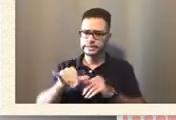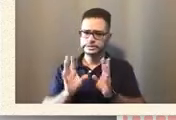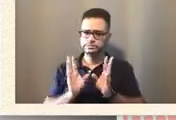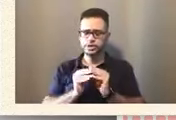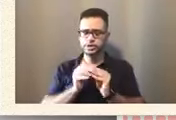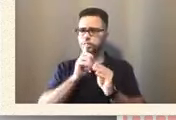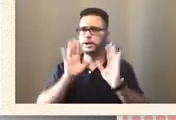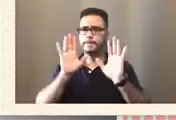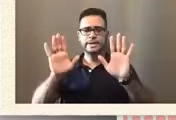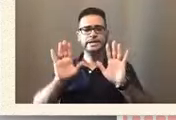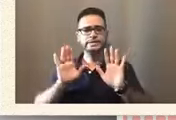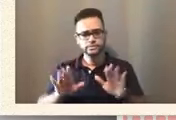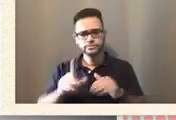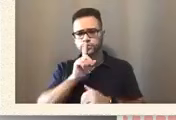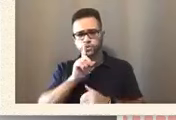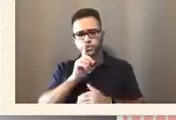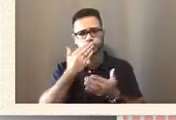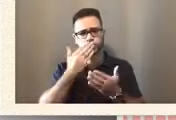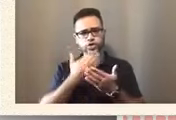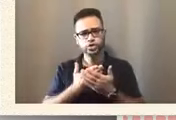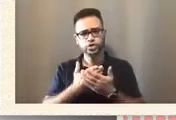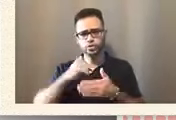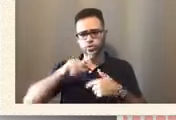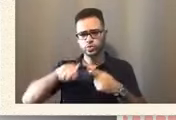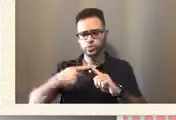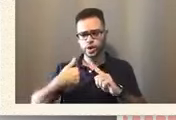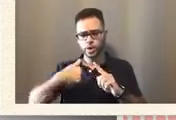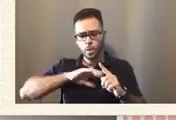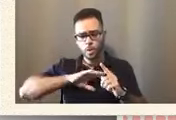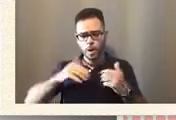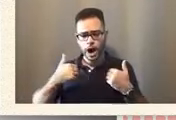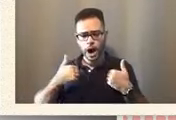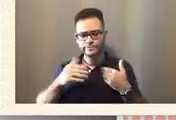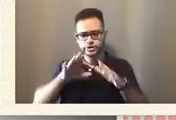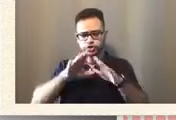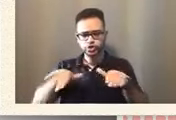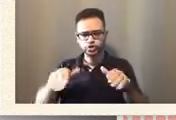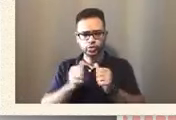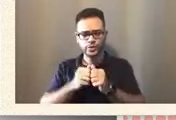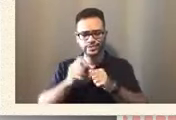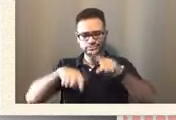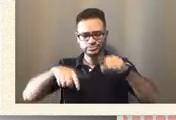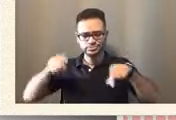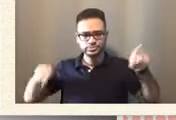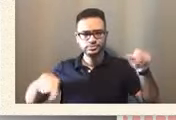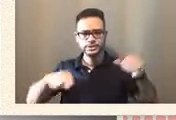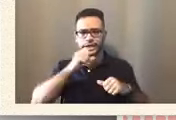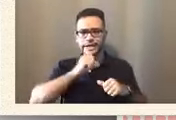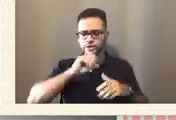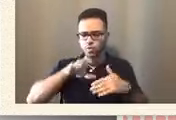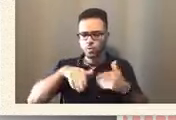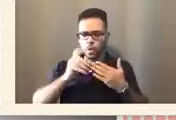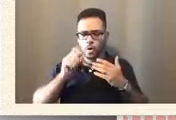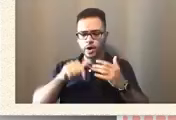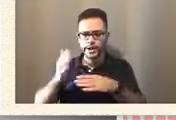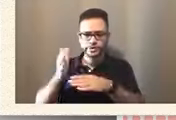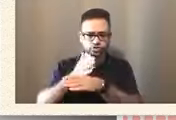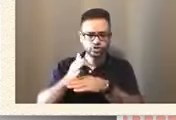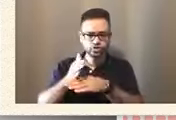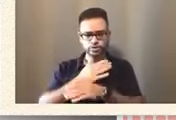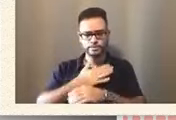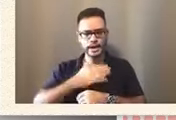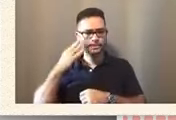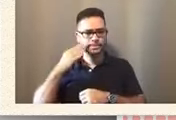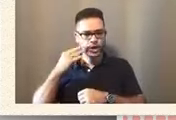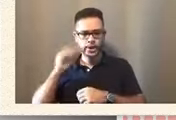a good thing that we are mom of kids with different age. We can all share. I can share my experiences, how